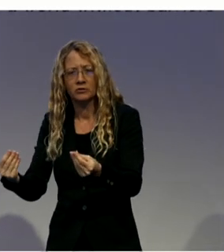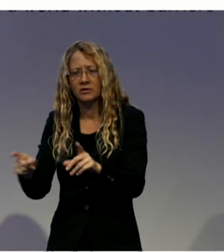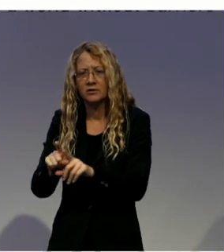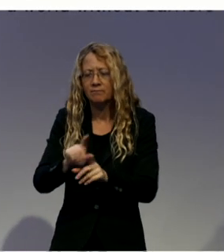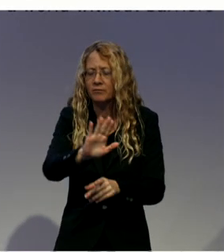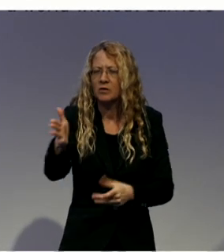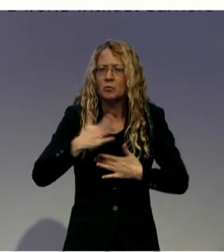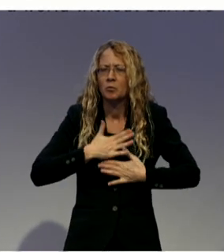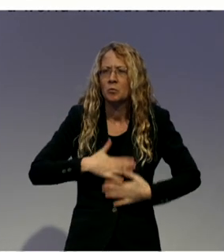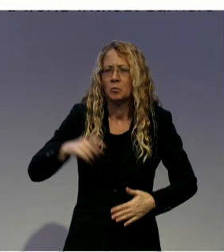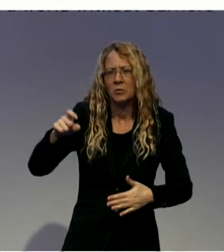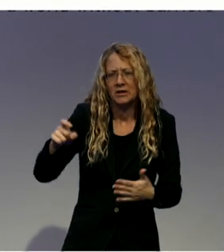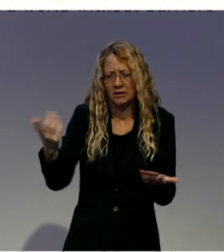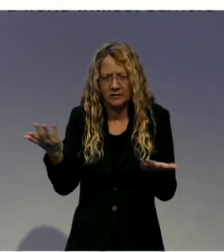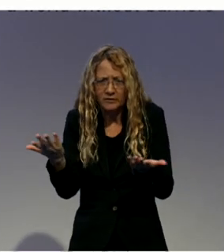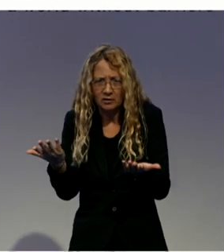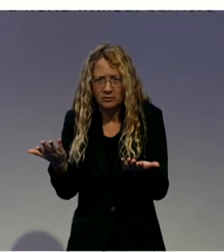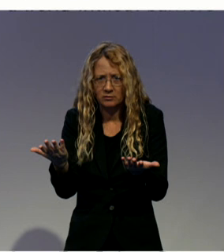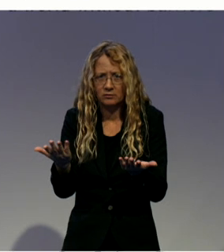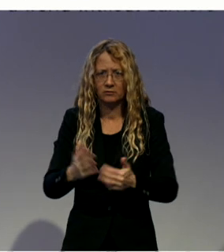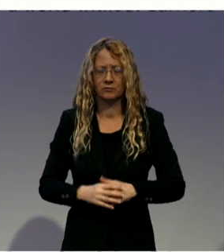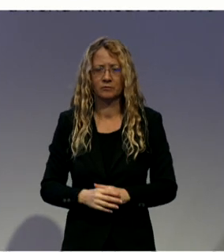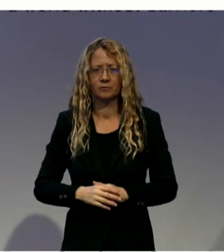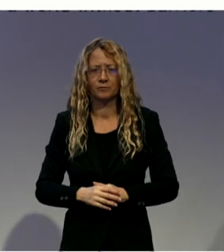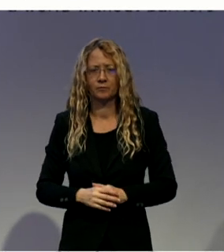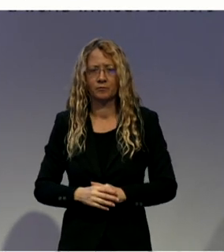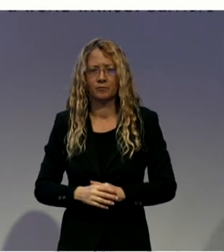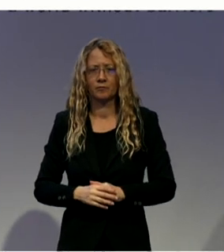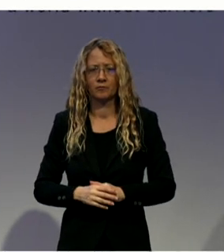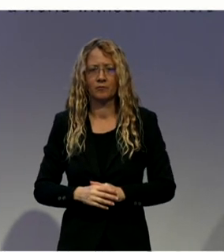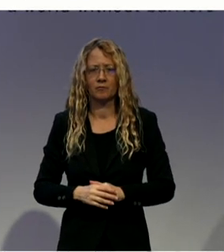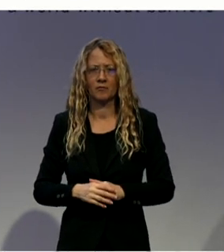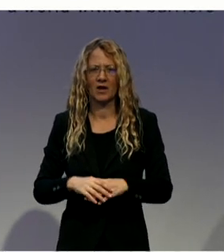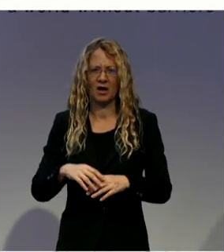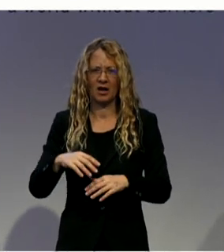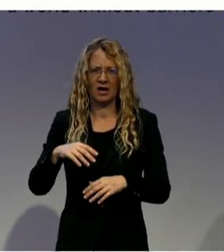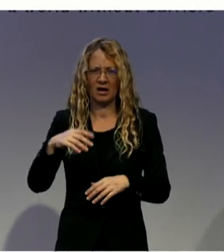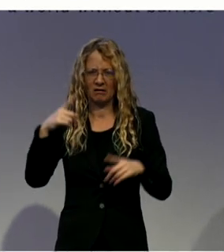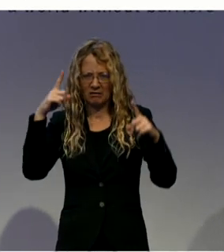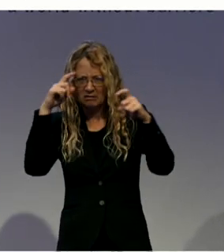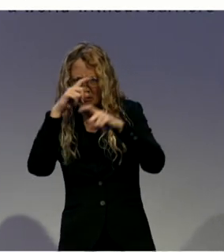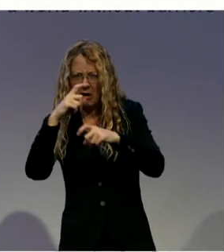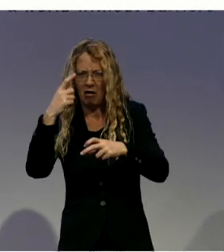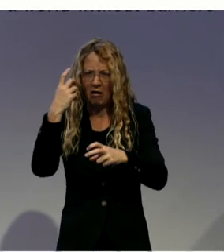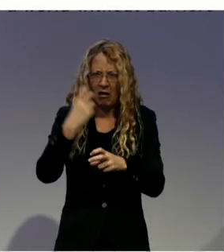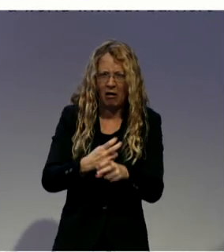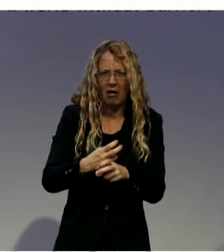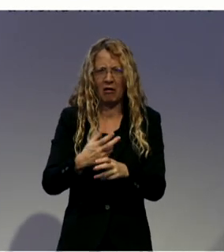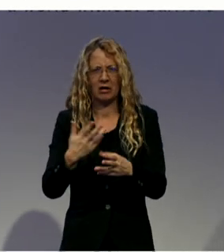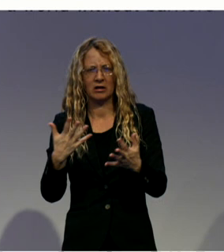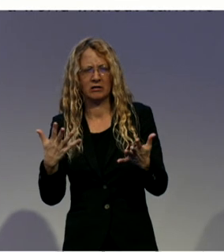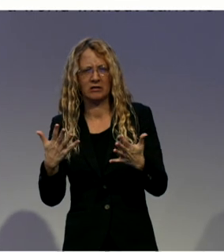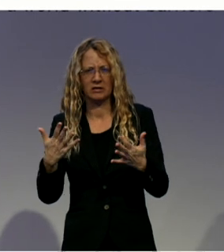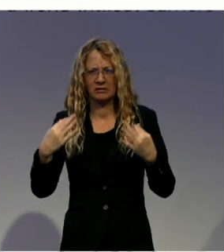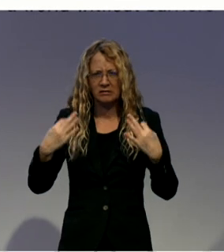To manage complex scenarios and to involve assessing situations, actions